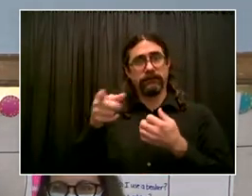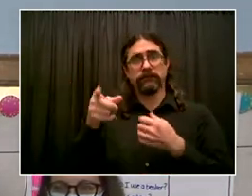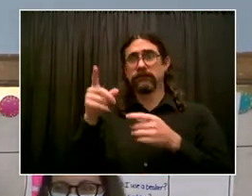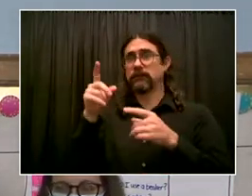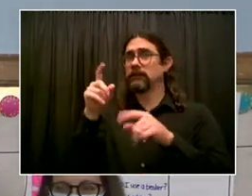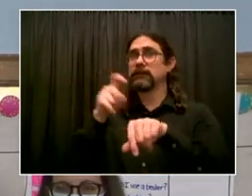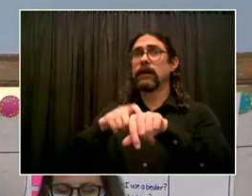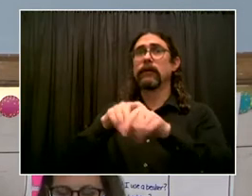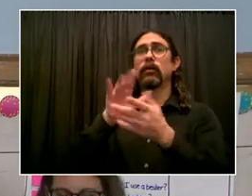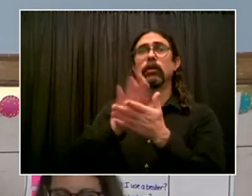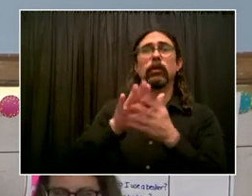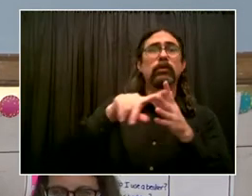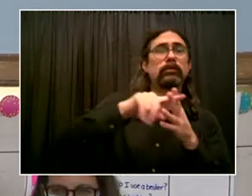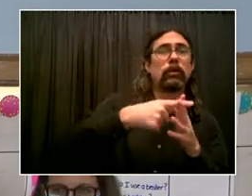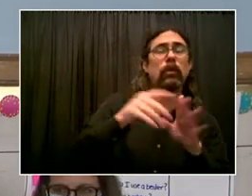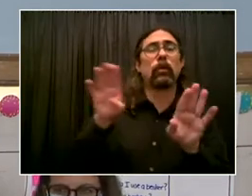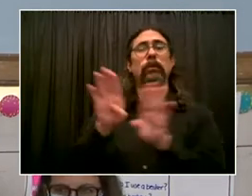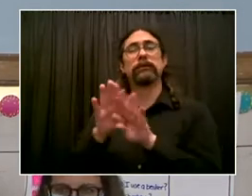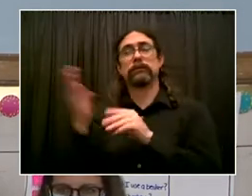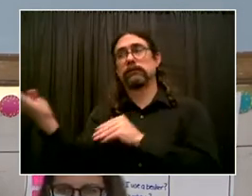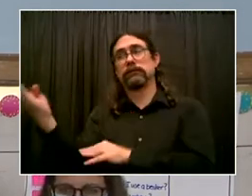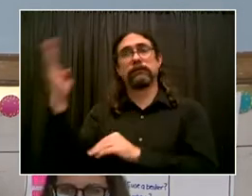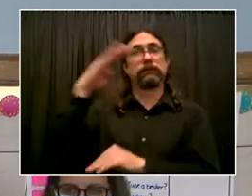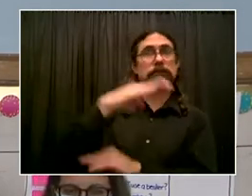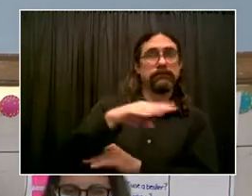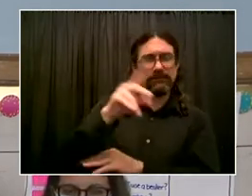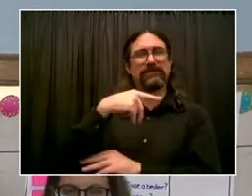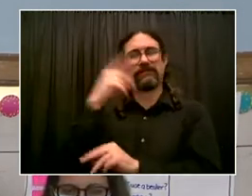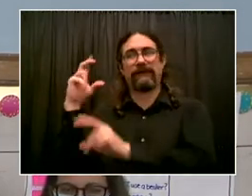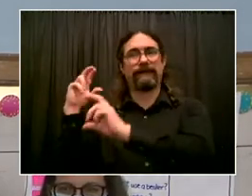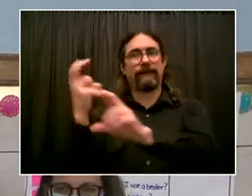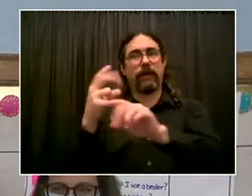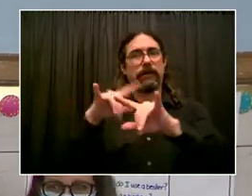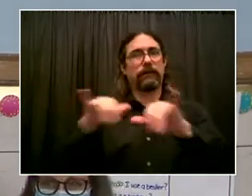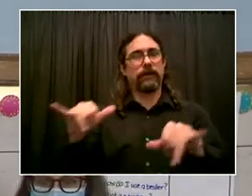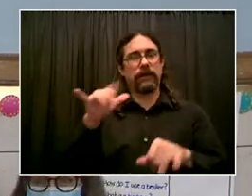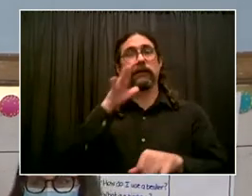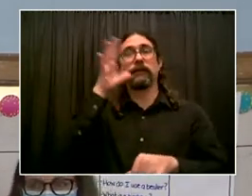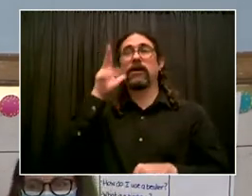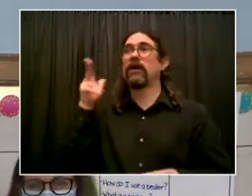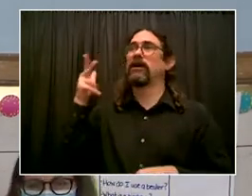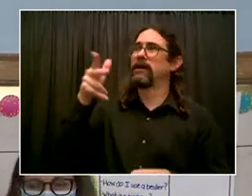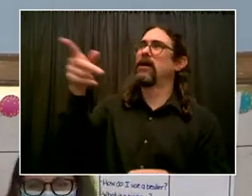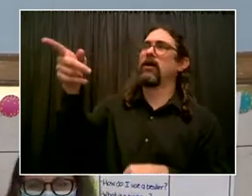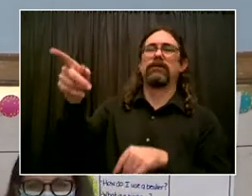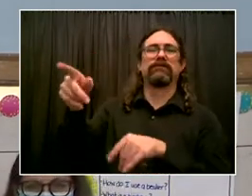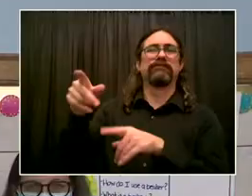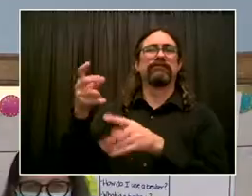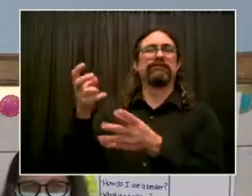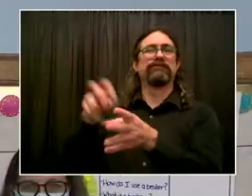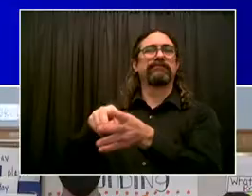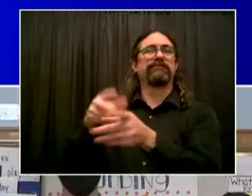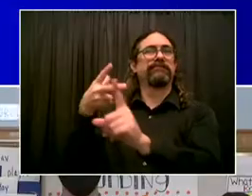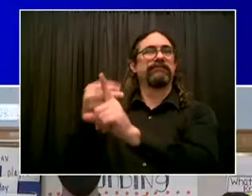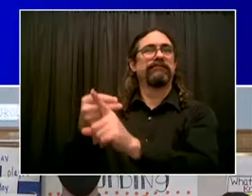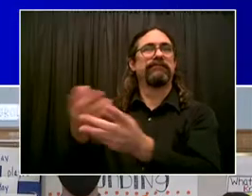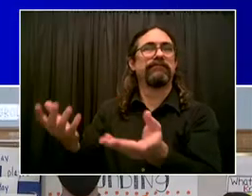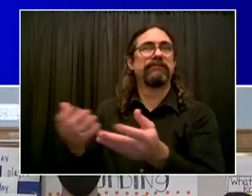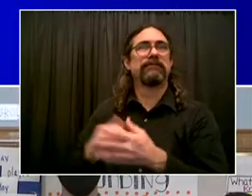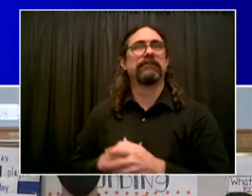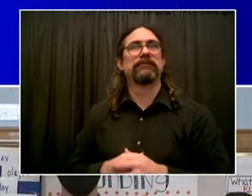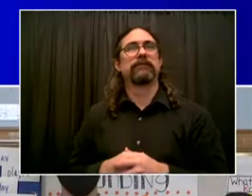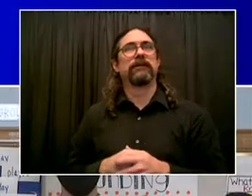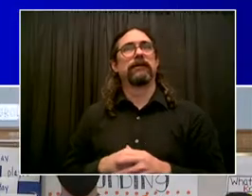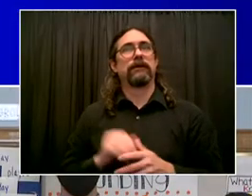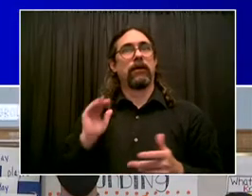and we're so thankful to our school as well for just for facilitating. Jennifer, amazing